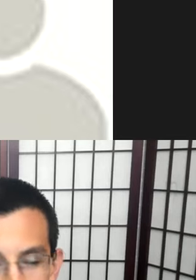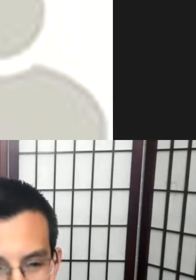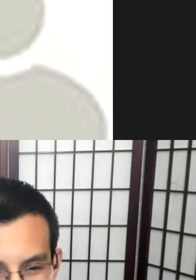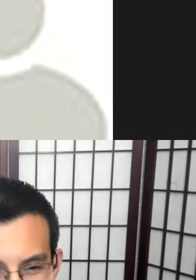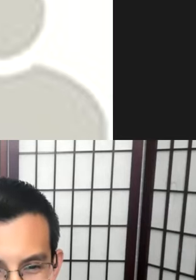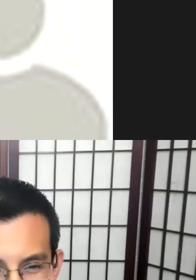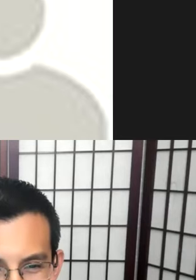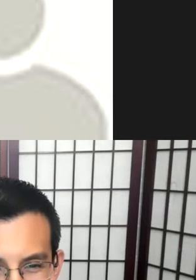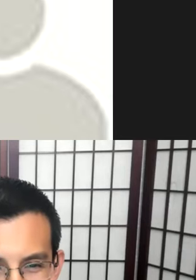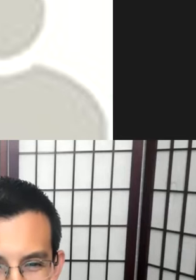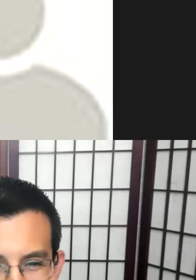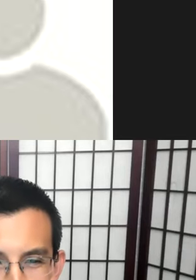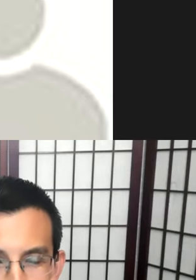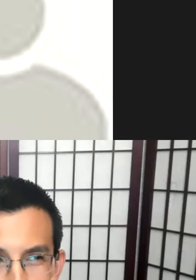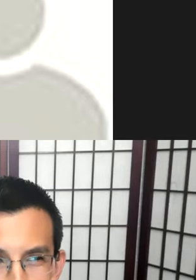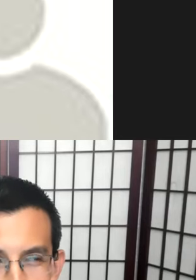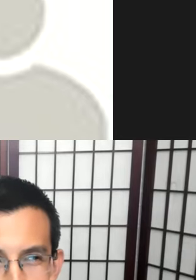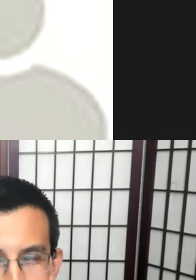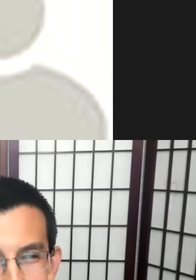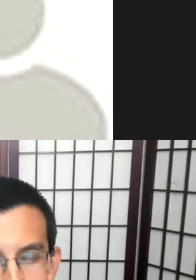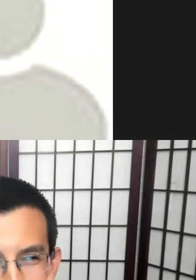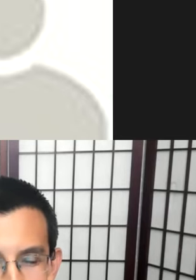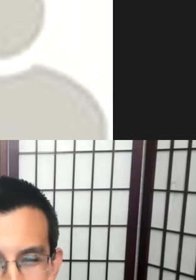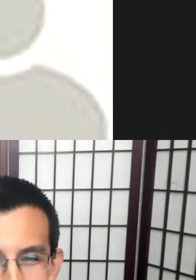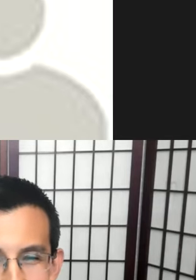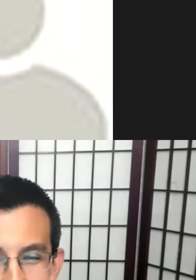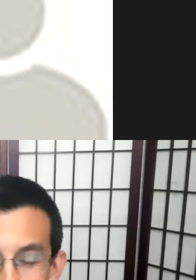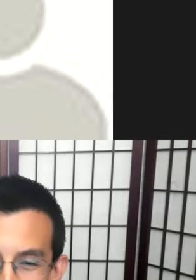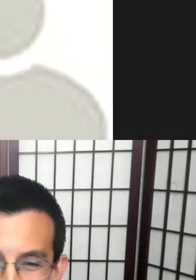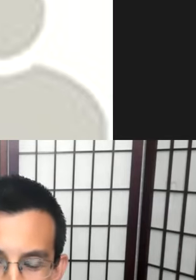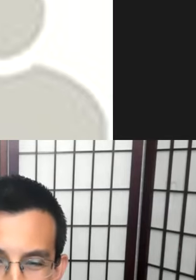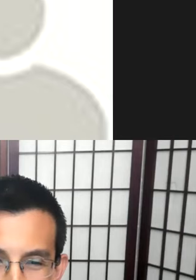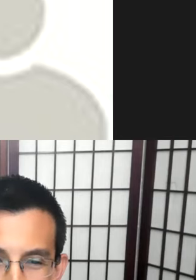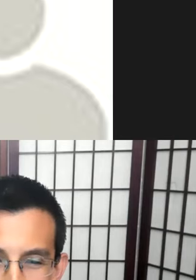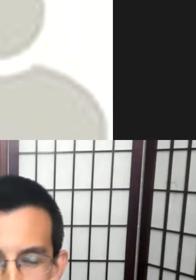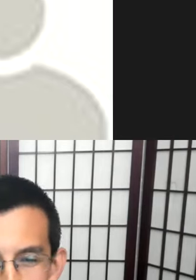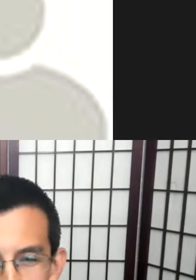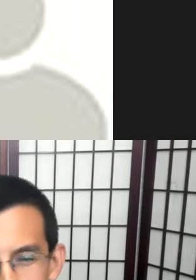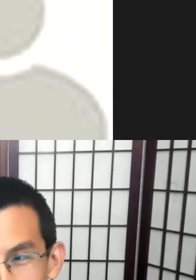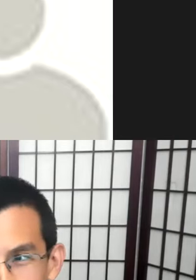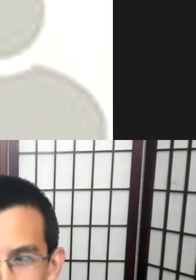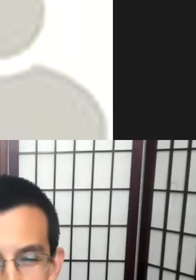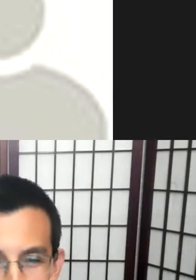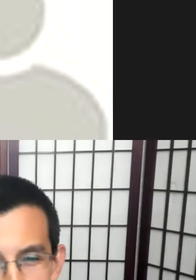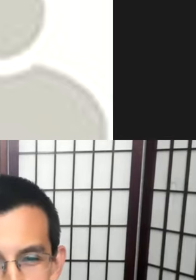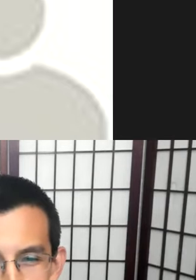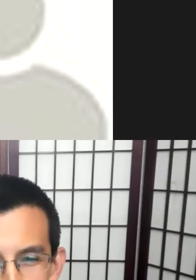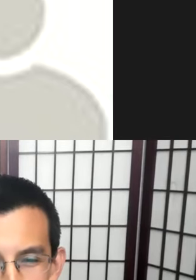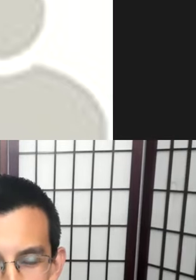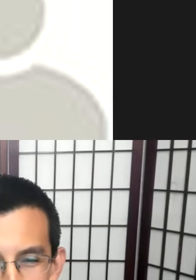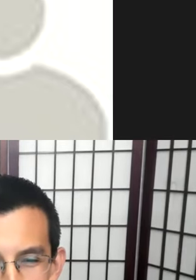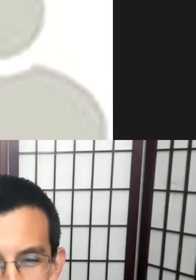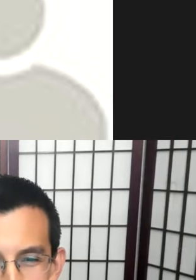This field has sort of historically, at least in academia, largely been run by non indigenous